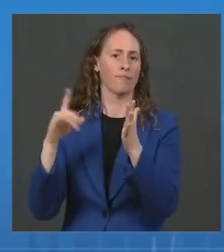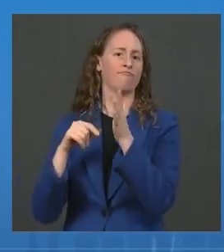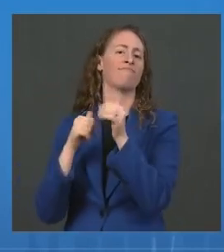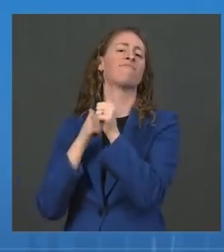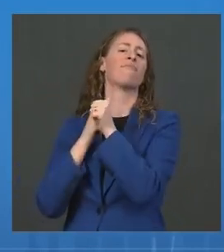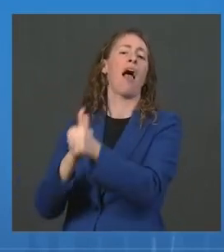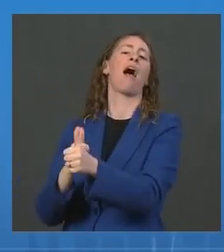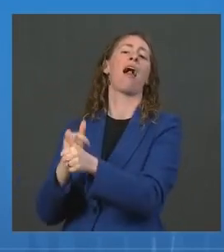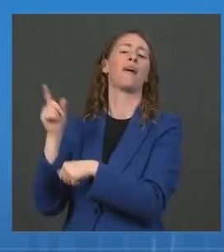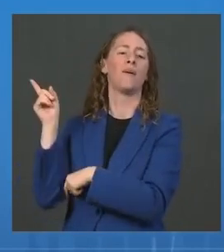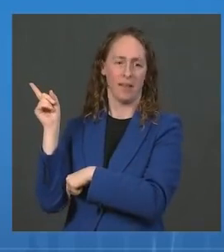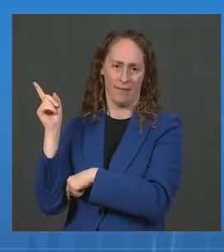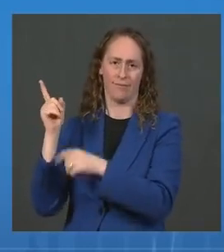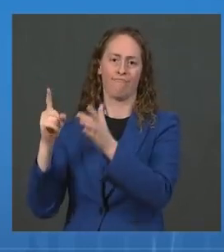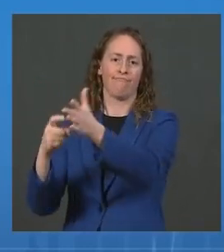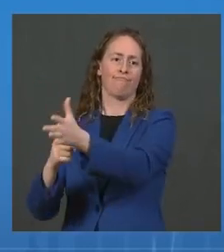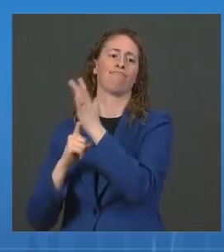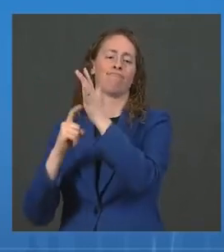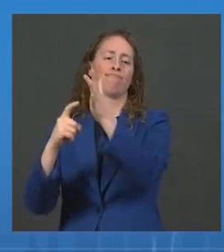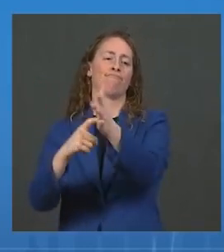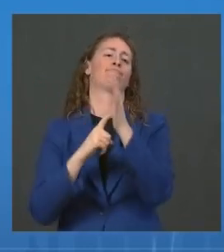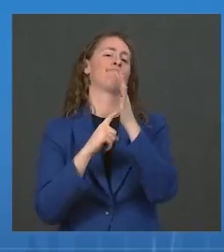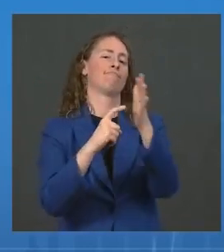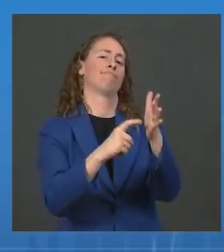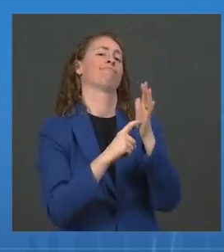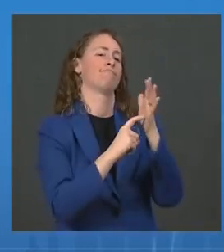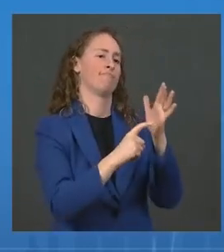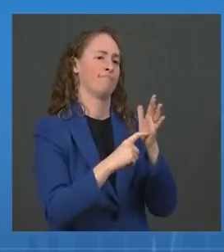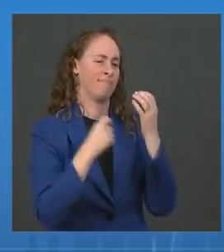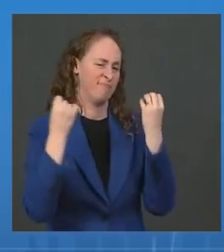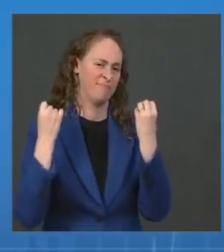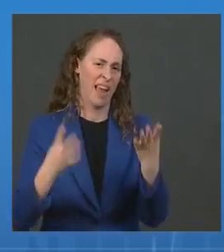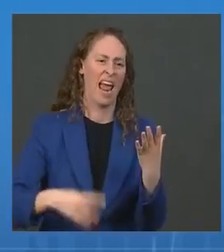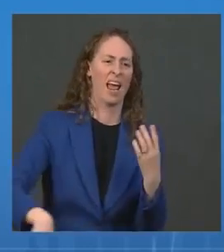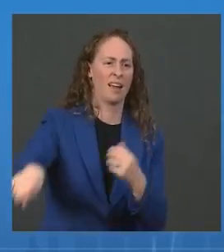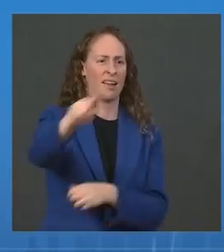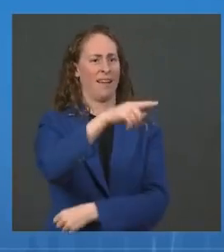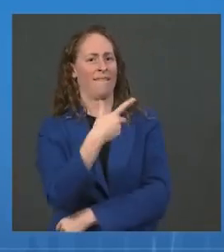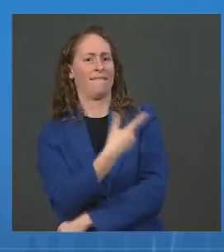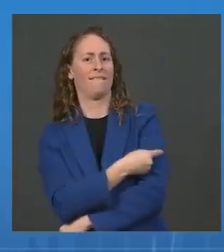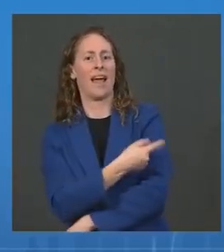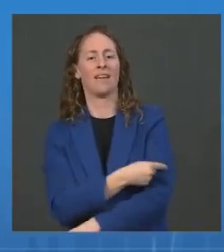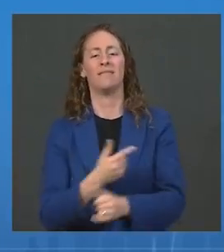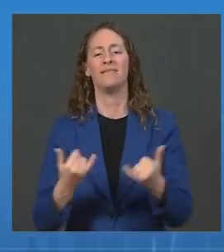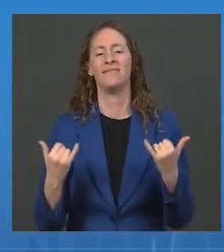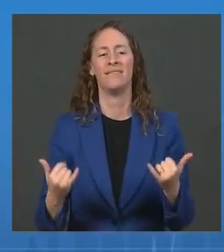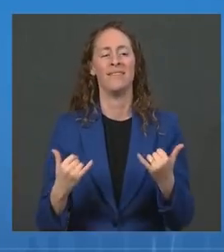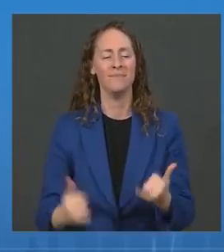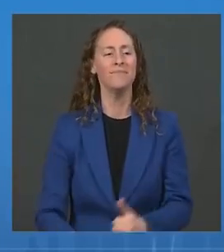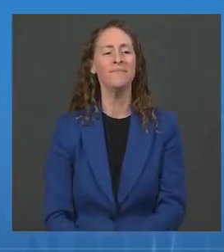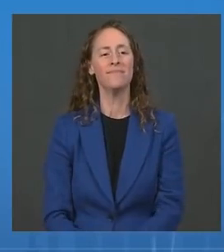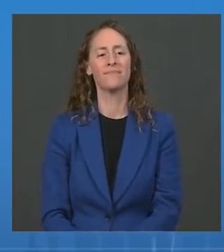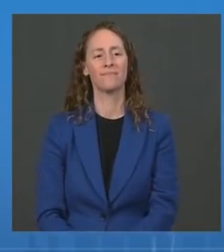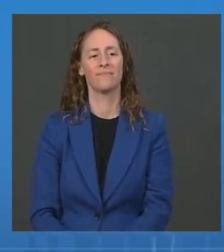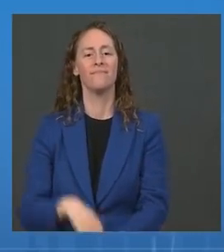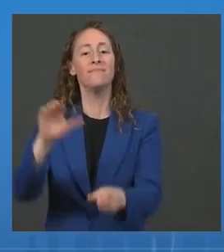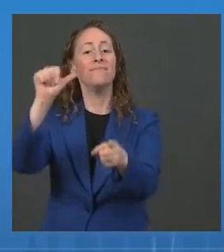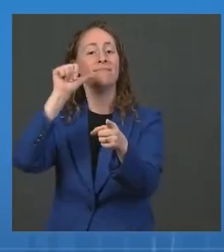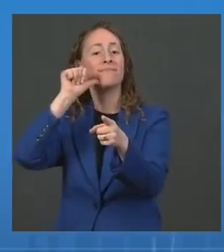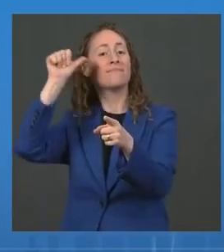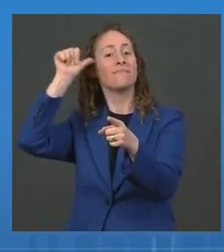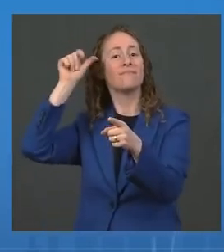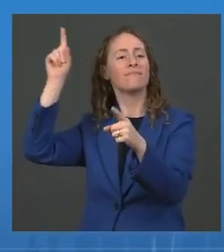covering tens of millions of Americans. Yesterday, the President dramatically expanded the reach of vaccination requirements,